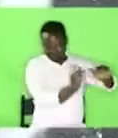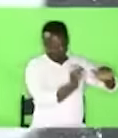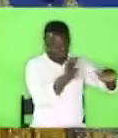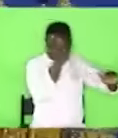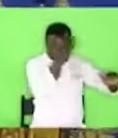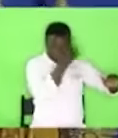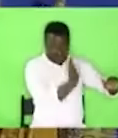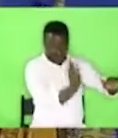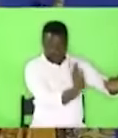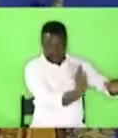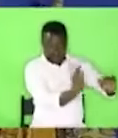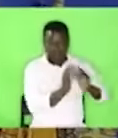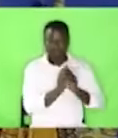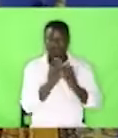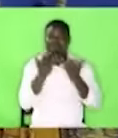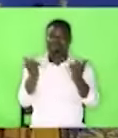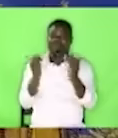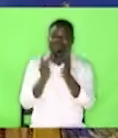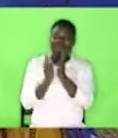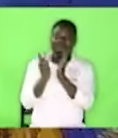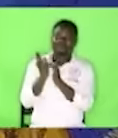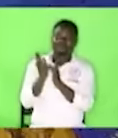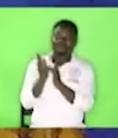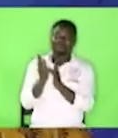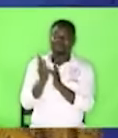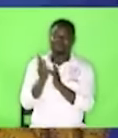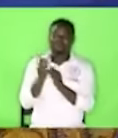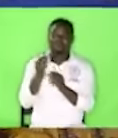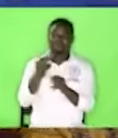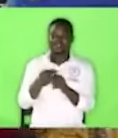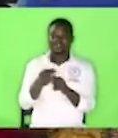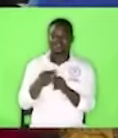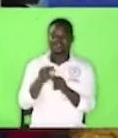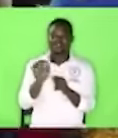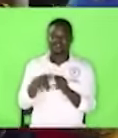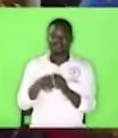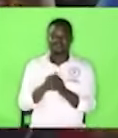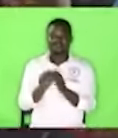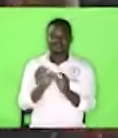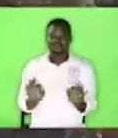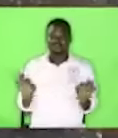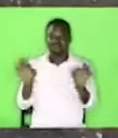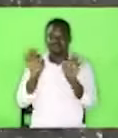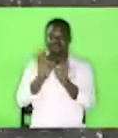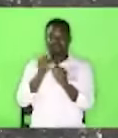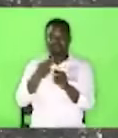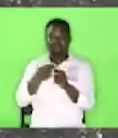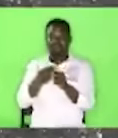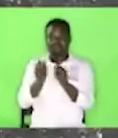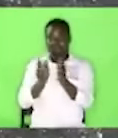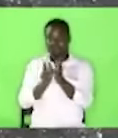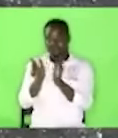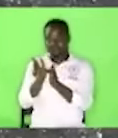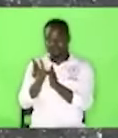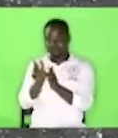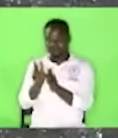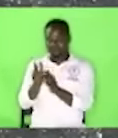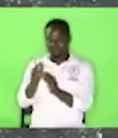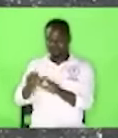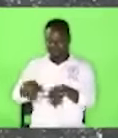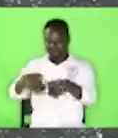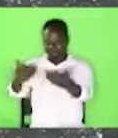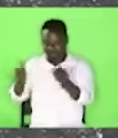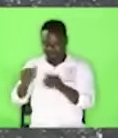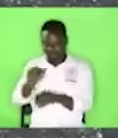See God named now let me come to the importance of names. God named Adam and